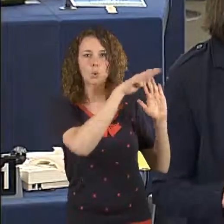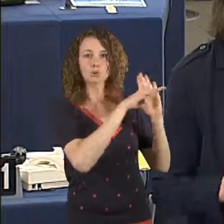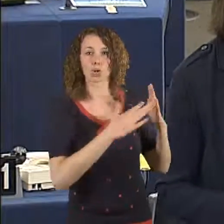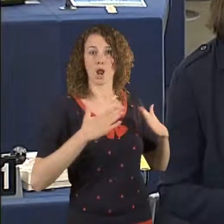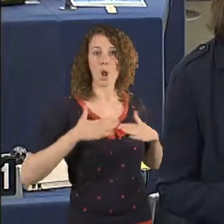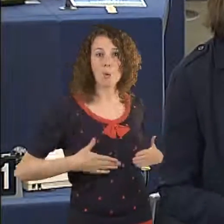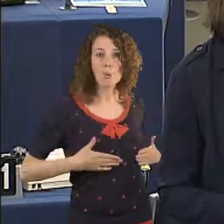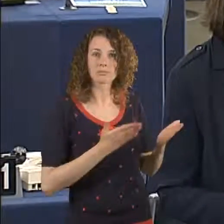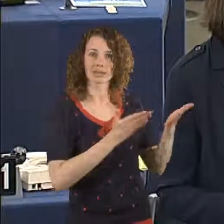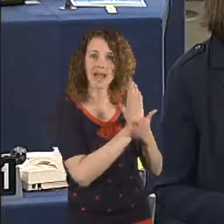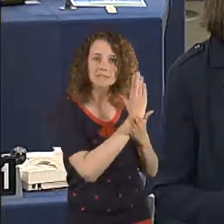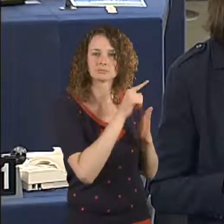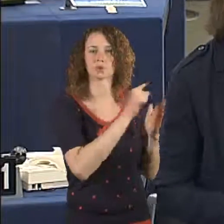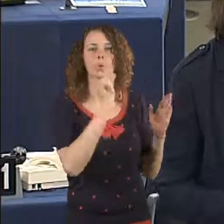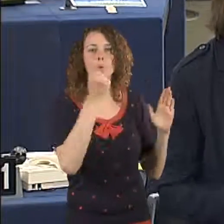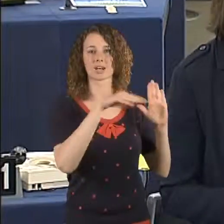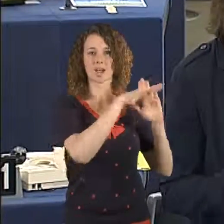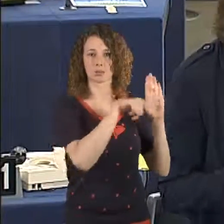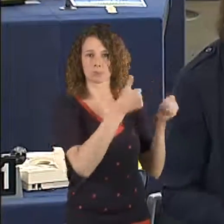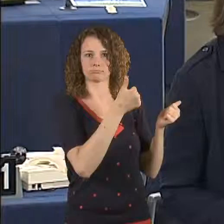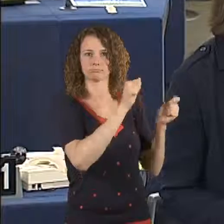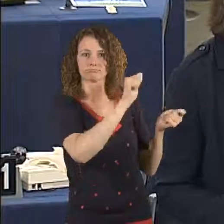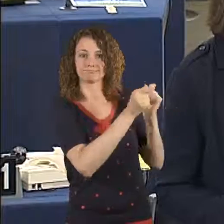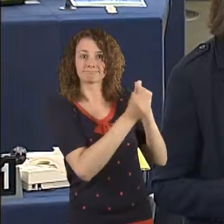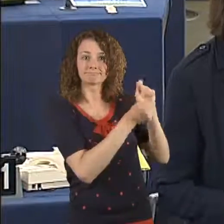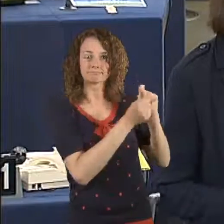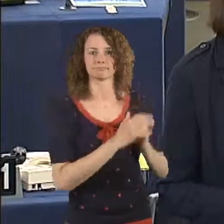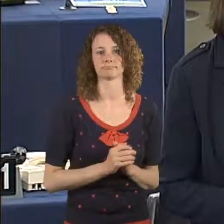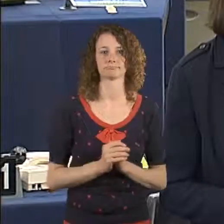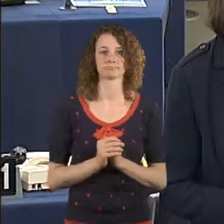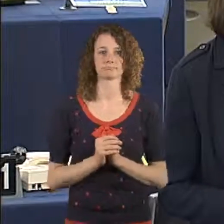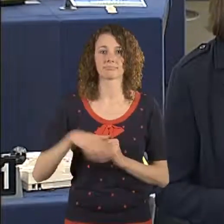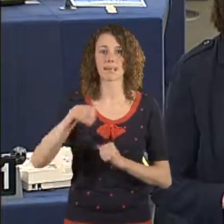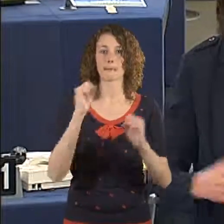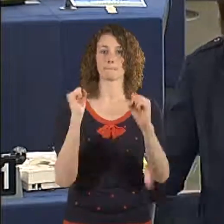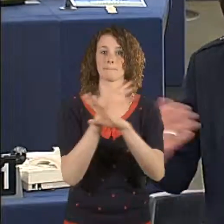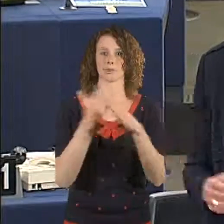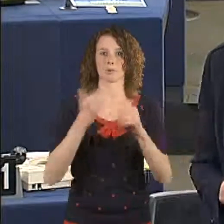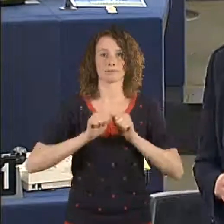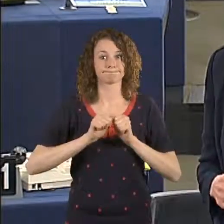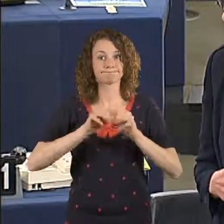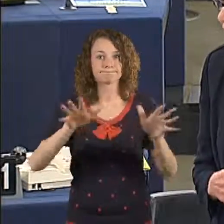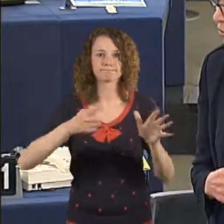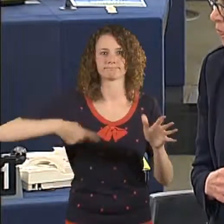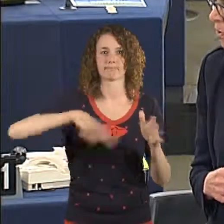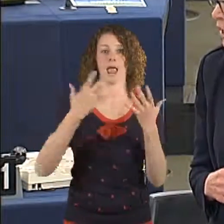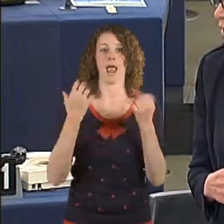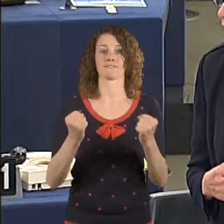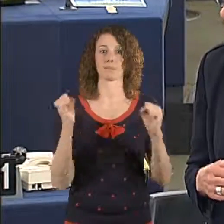you look at the idea that we are just meddling in Hungary's internal affairs. Well, politically, it's